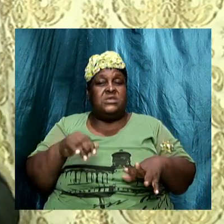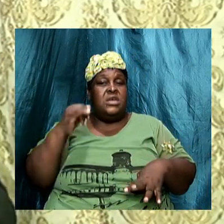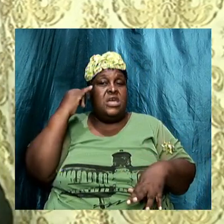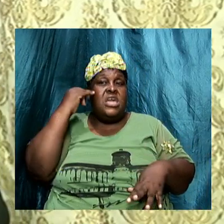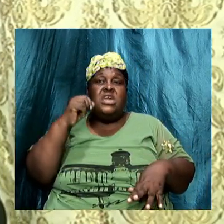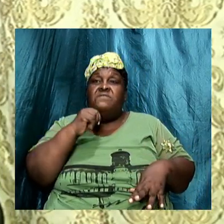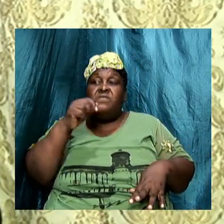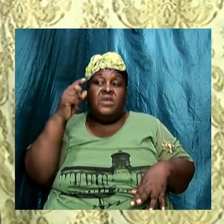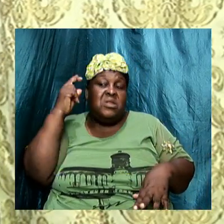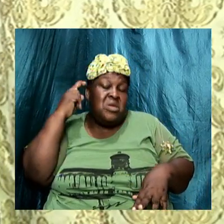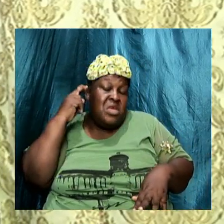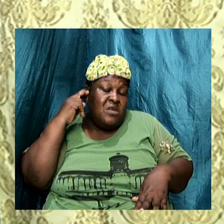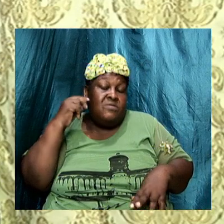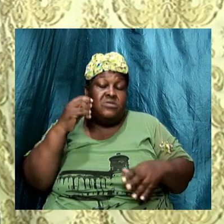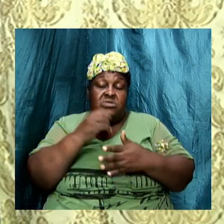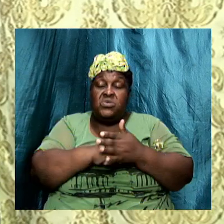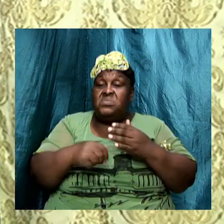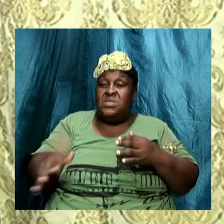to come